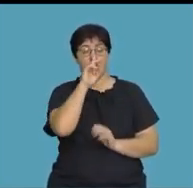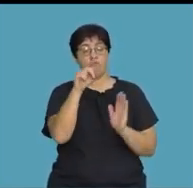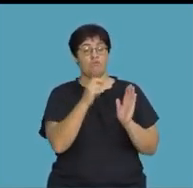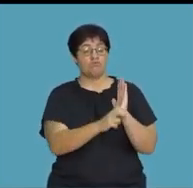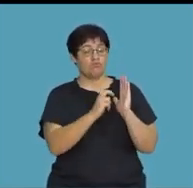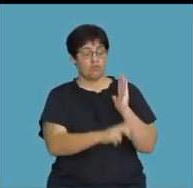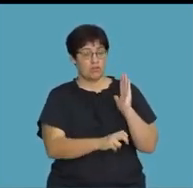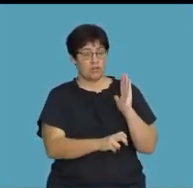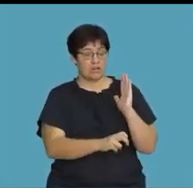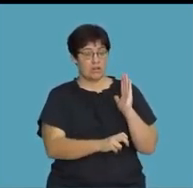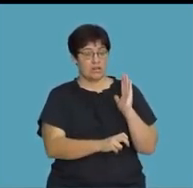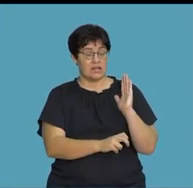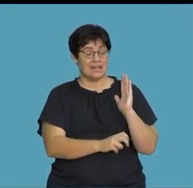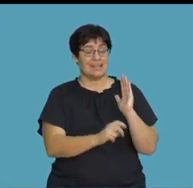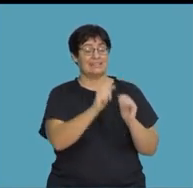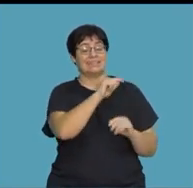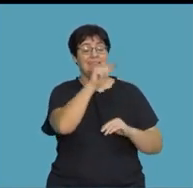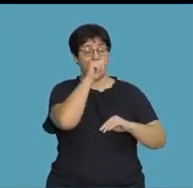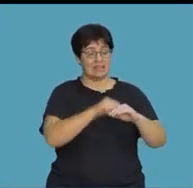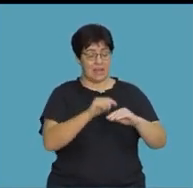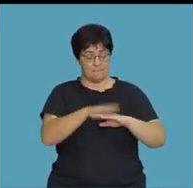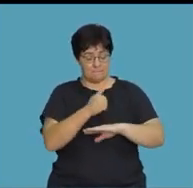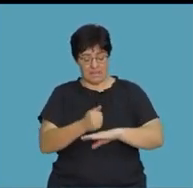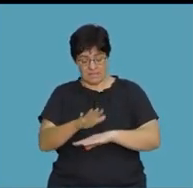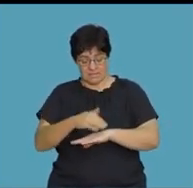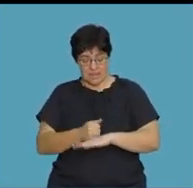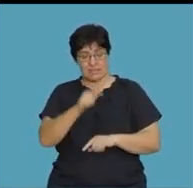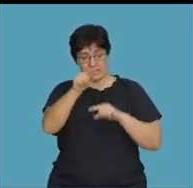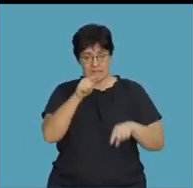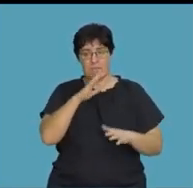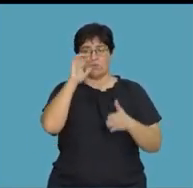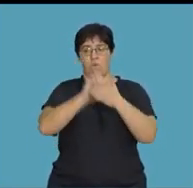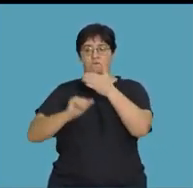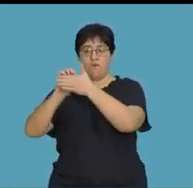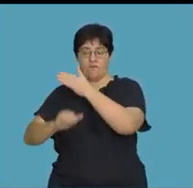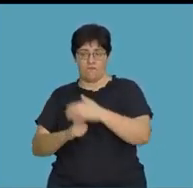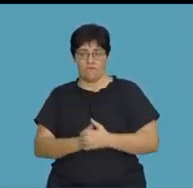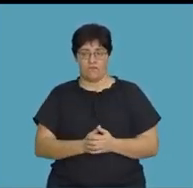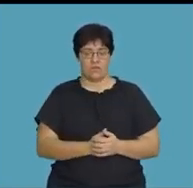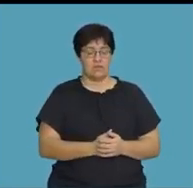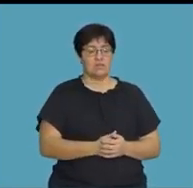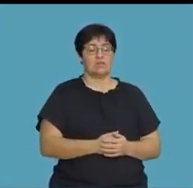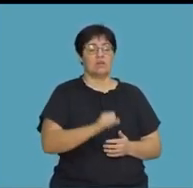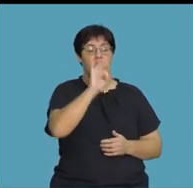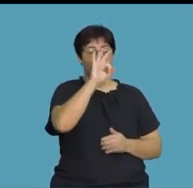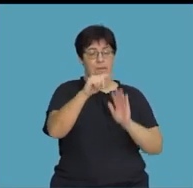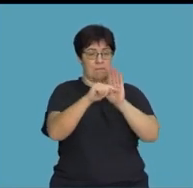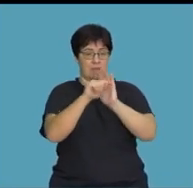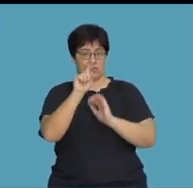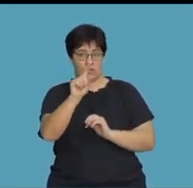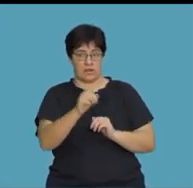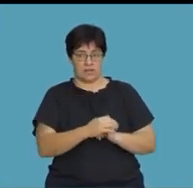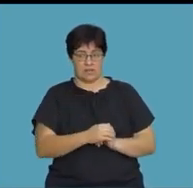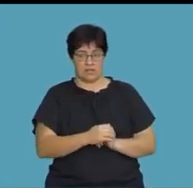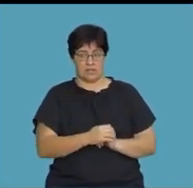Remember the rule. If I am dividing and my bases are the same, I must subtract the exponent. So it will be